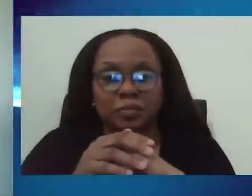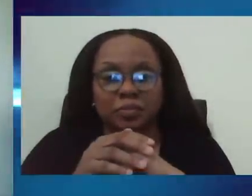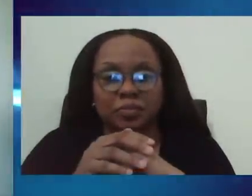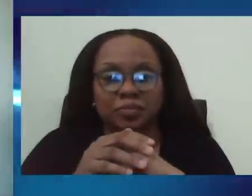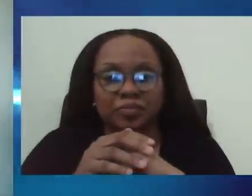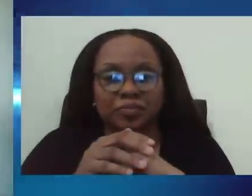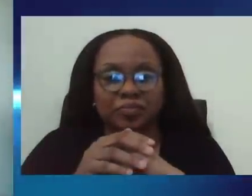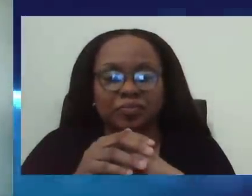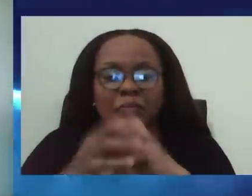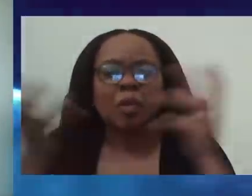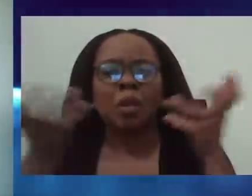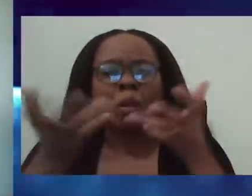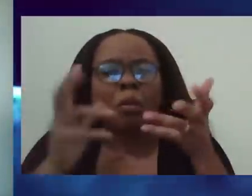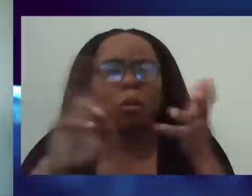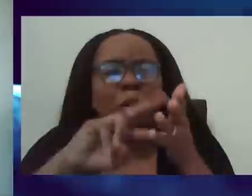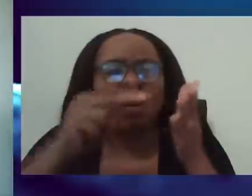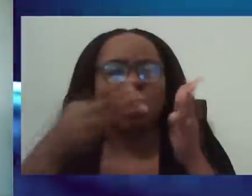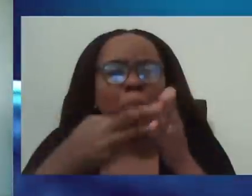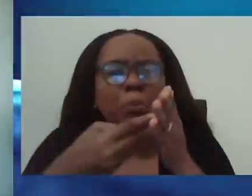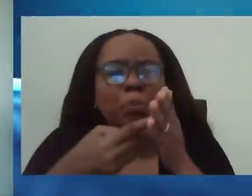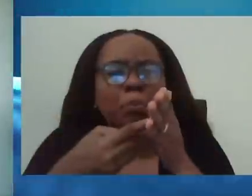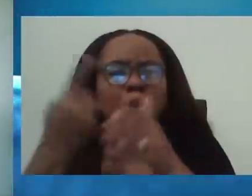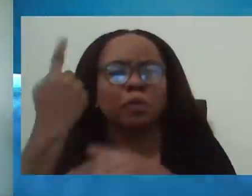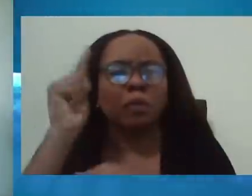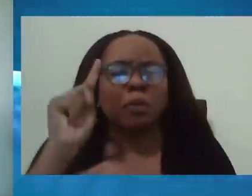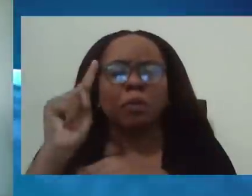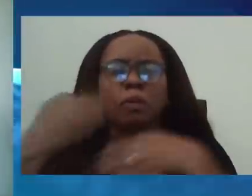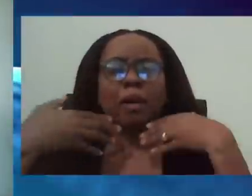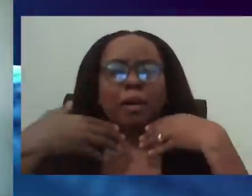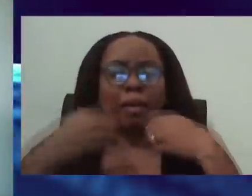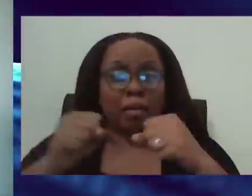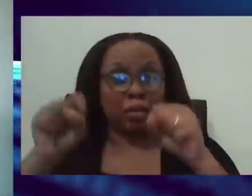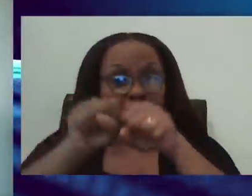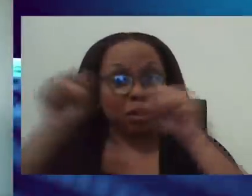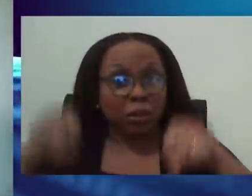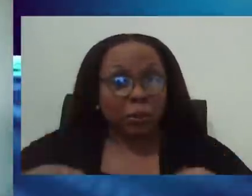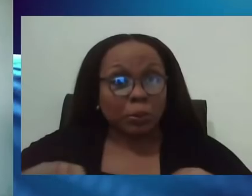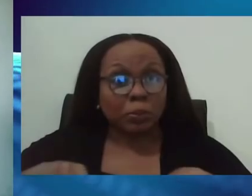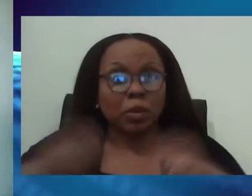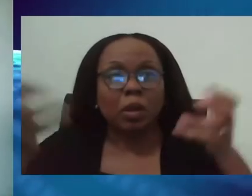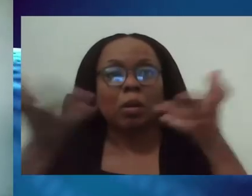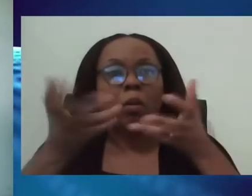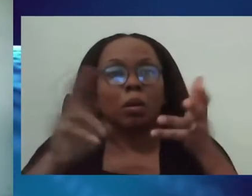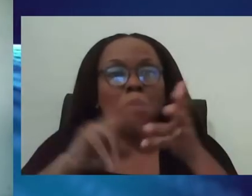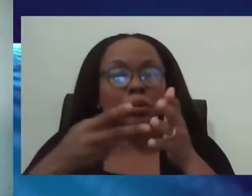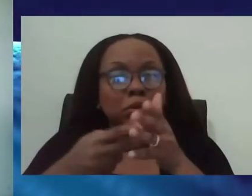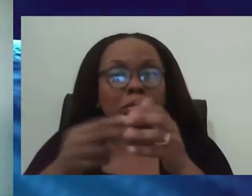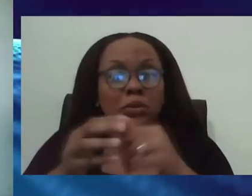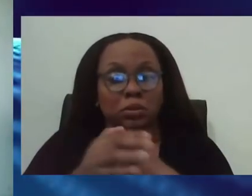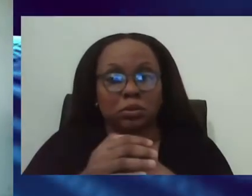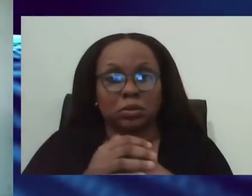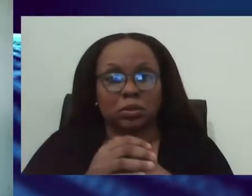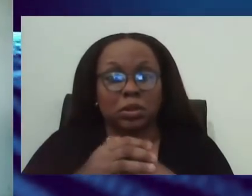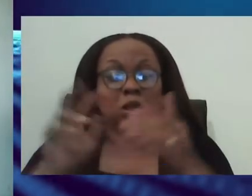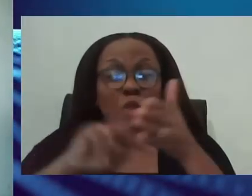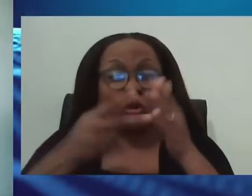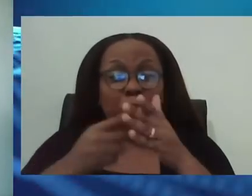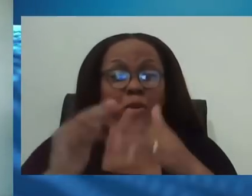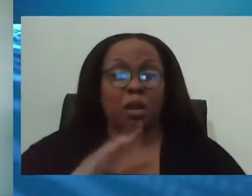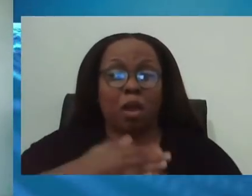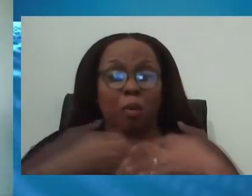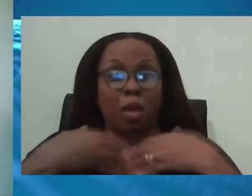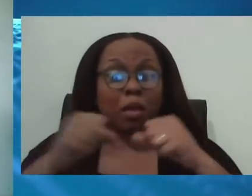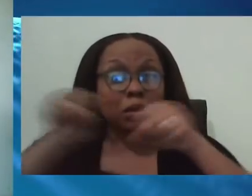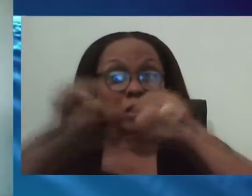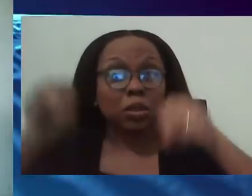healthcare system or ability to contact trace, uh, has it now been, uh, so far outstripped, uh, because of